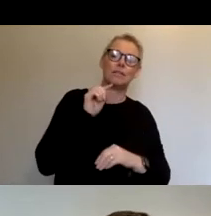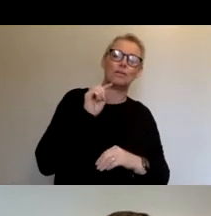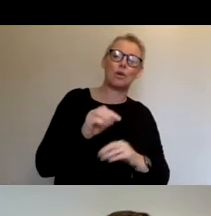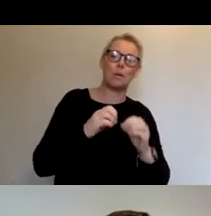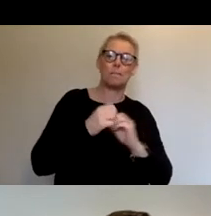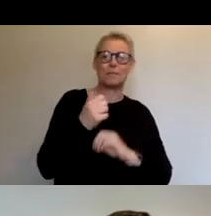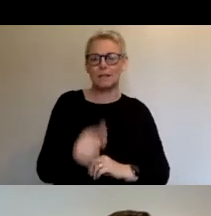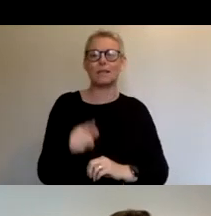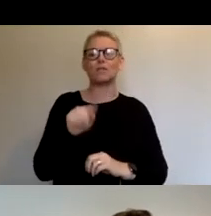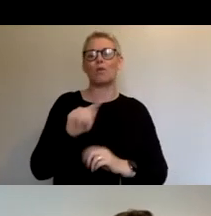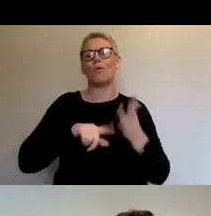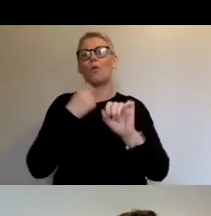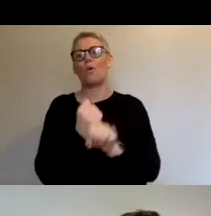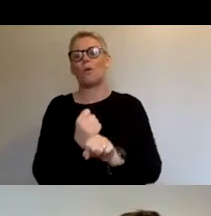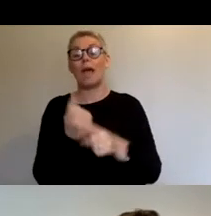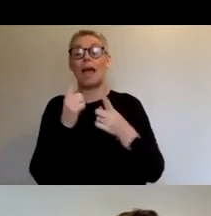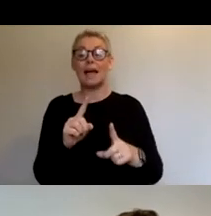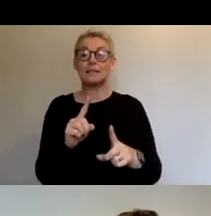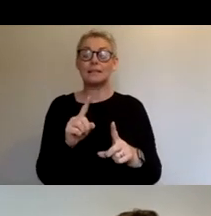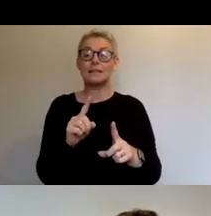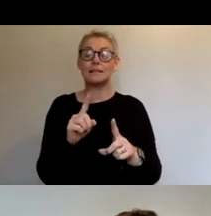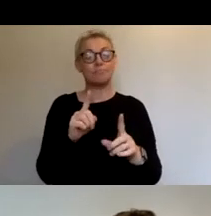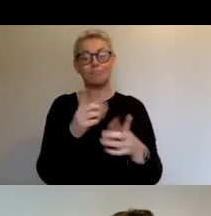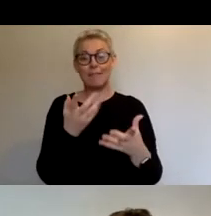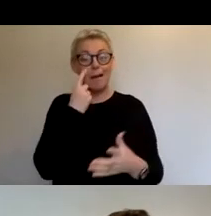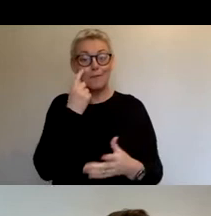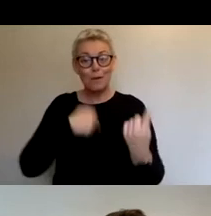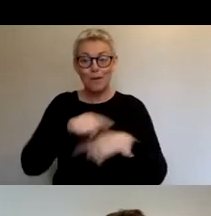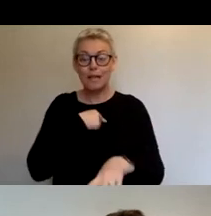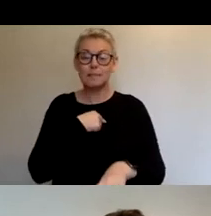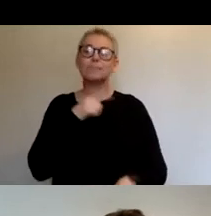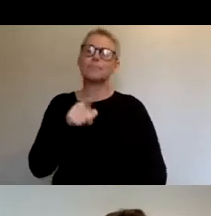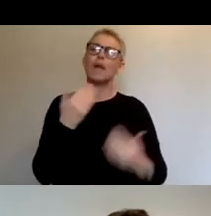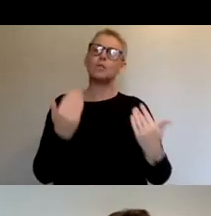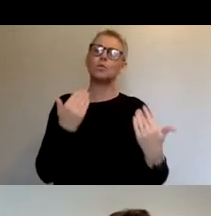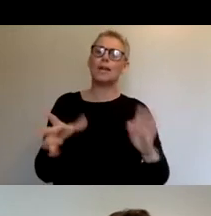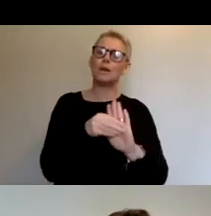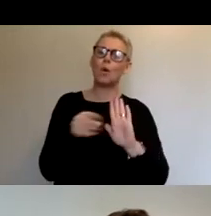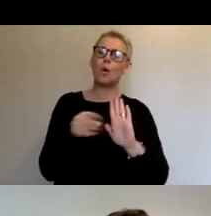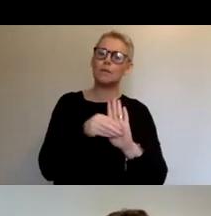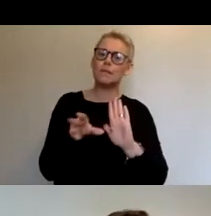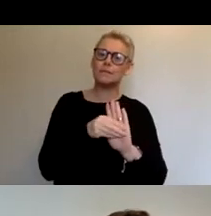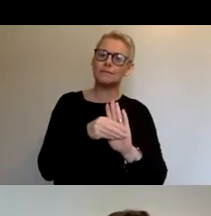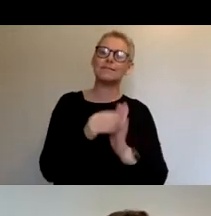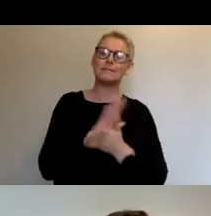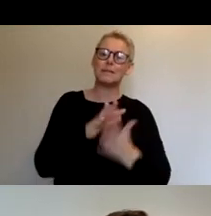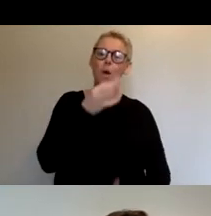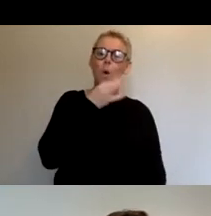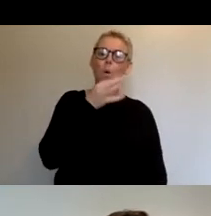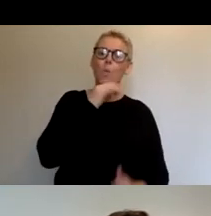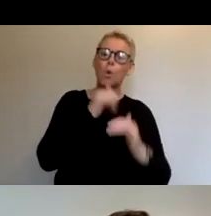rd. Just to flag up that today's talk is also being recorded and will be available on the Watershed's YouTube channel.